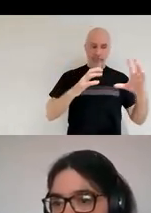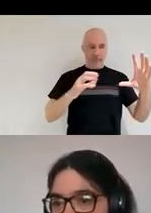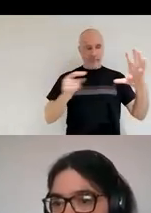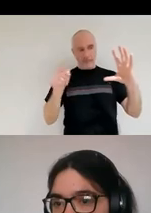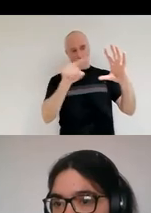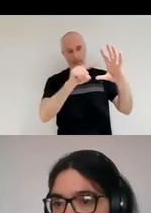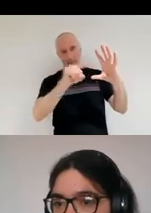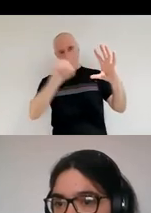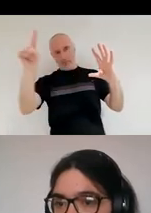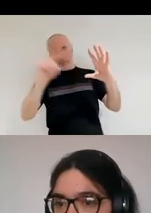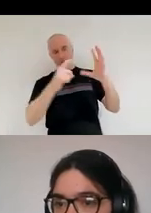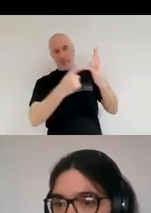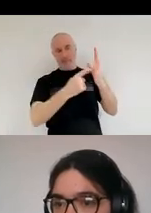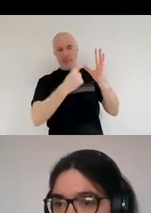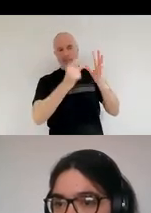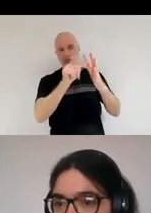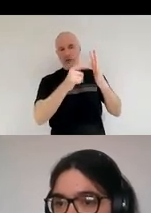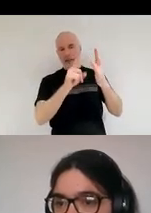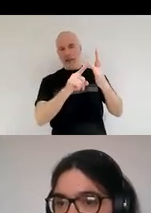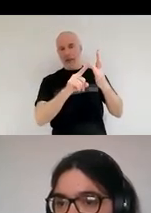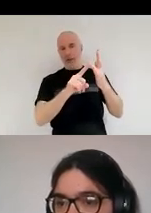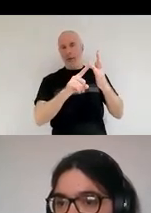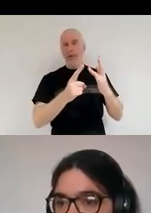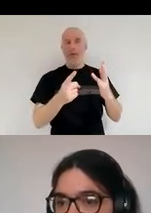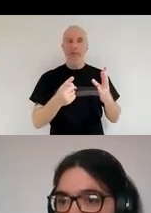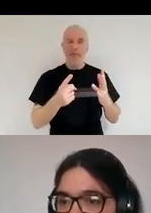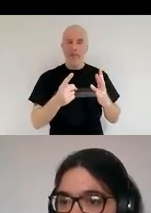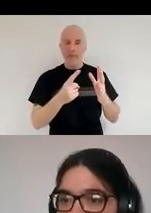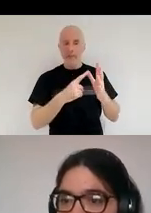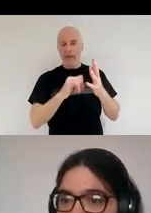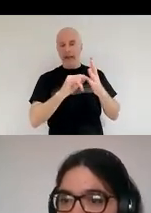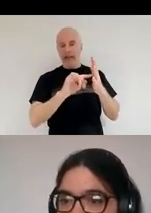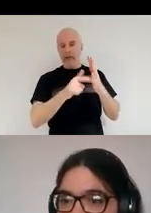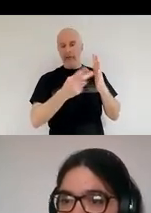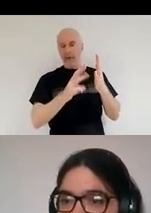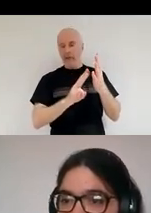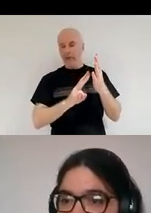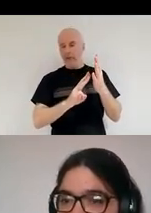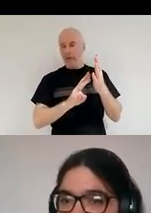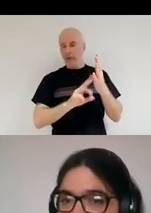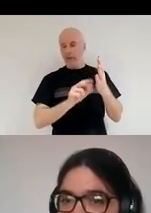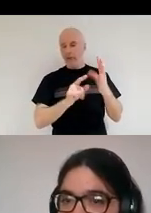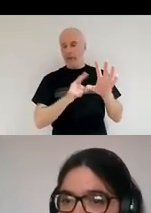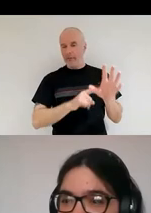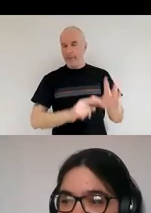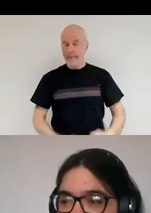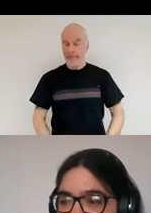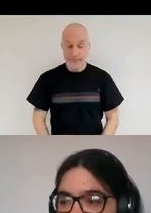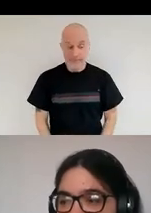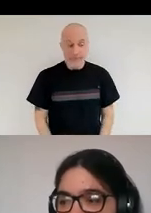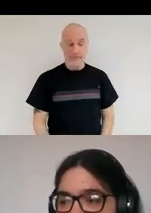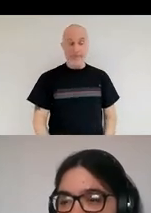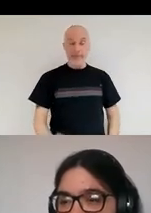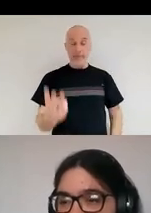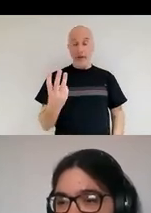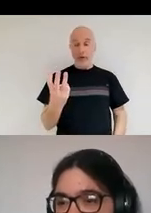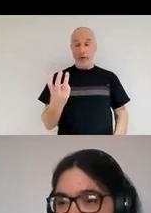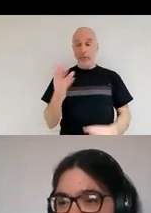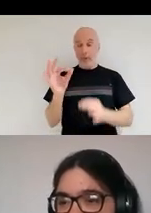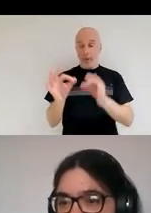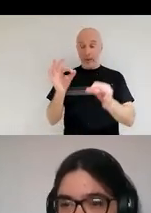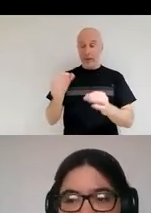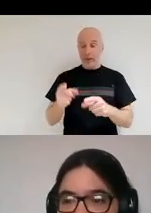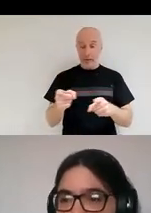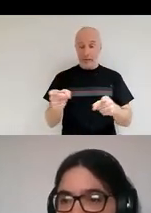Fabulous. Thank you everybody for continuing to post questions. We've got three more. I'm wary of time. So I'm going to try and get through all of them. That's okay with you,